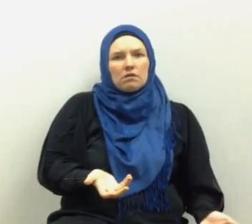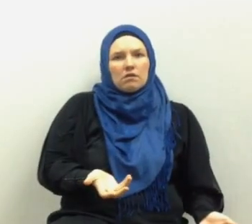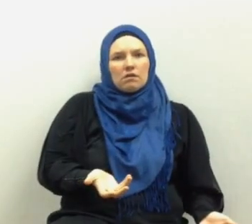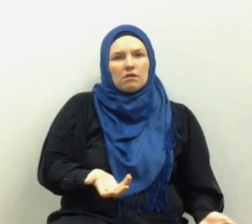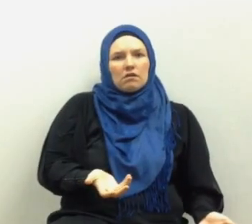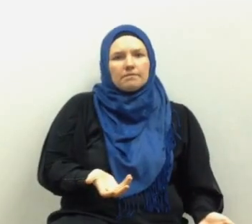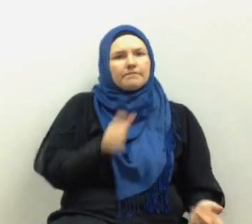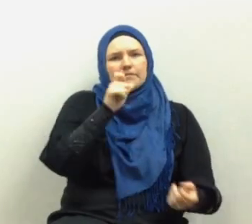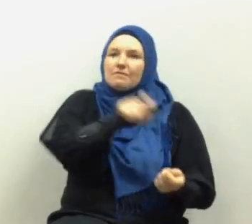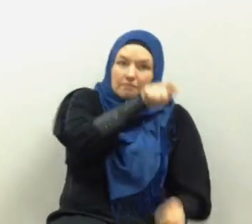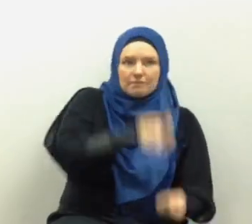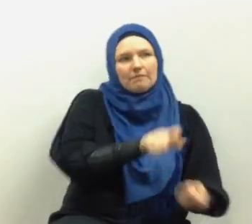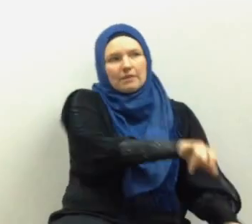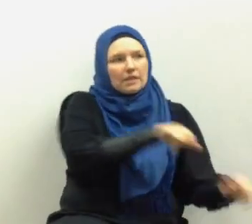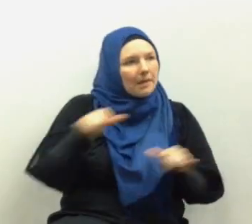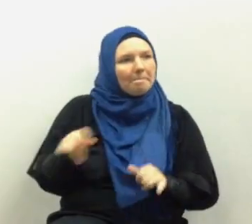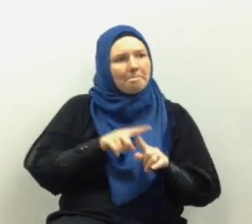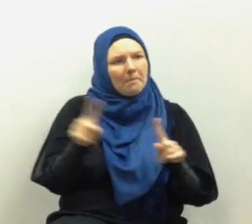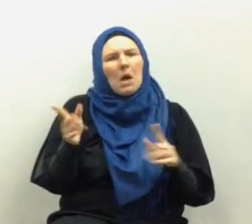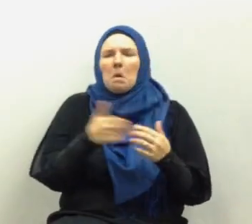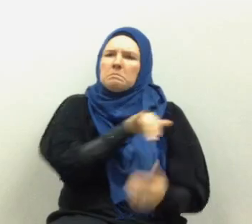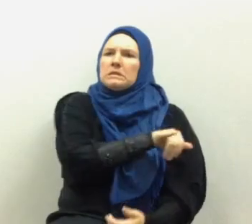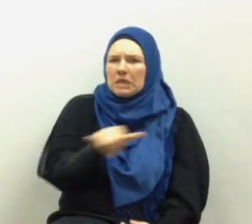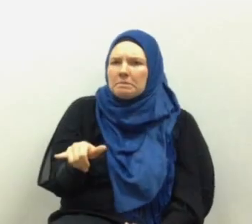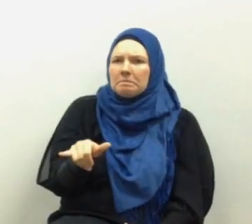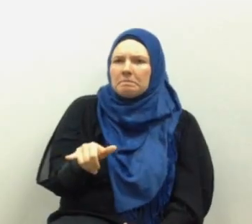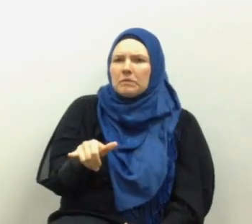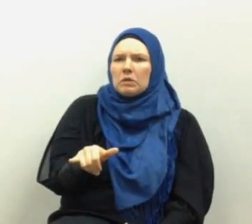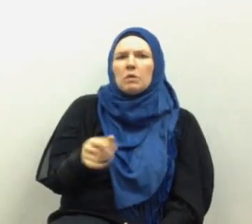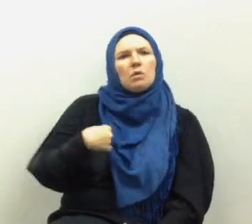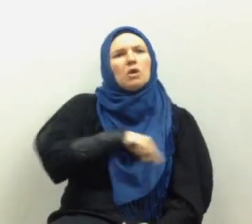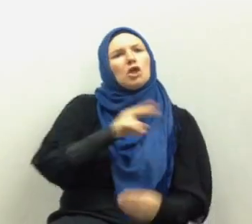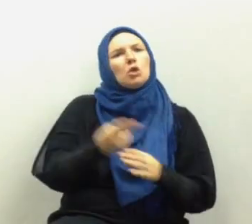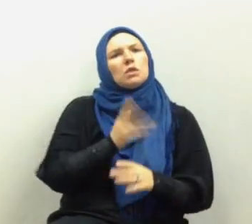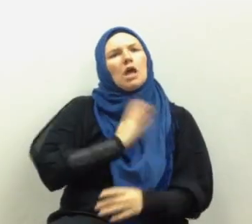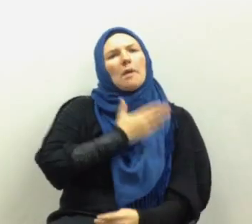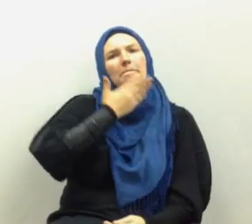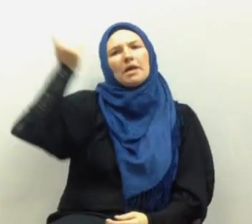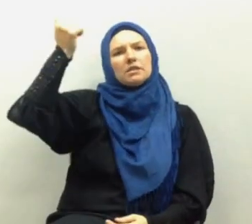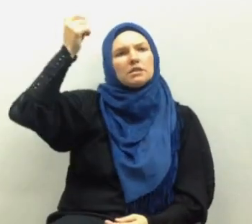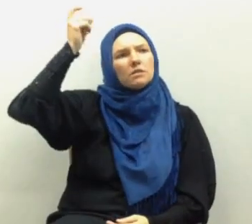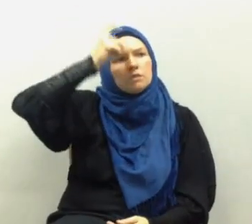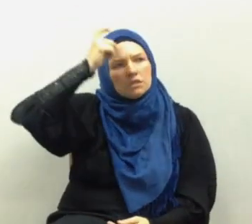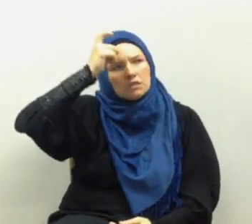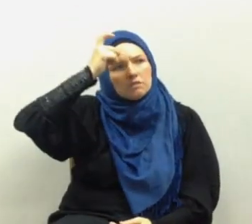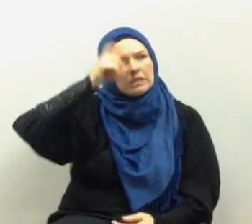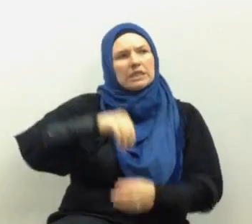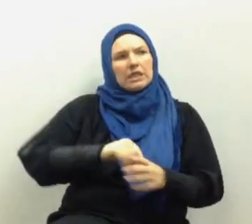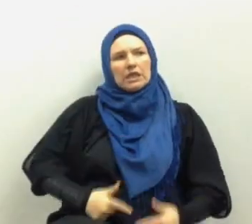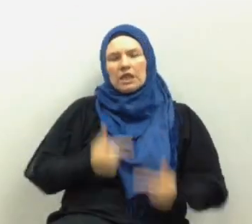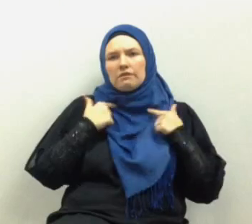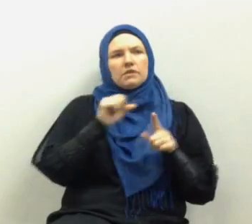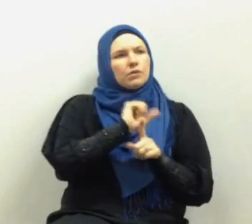this is not comparison but this is an illustration we use our best wisdom in